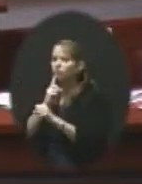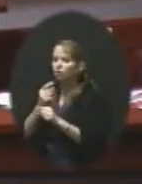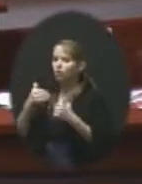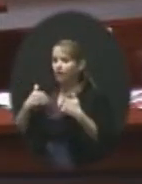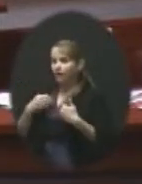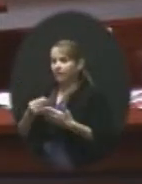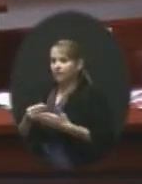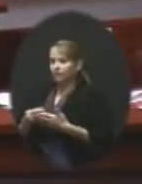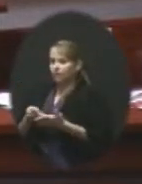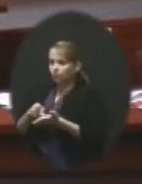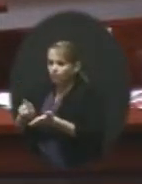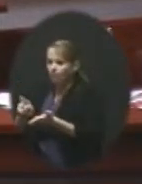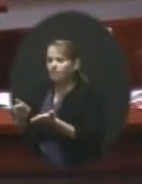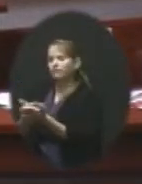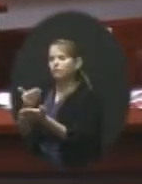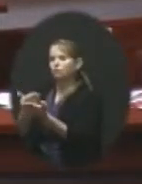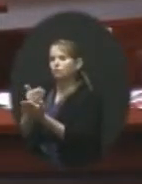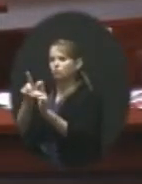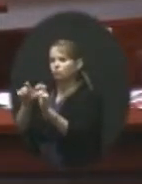tests.